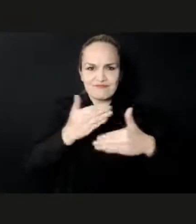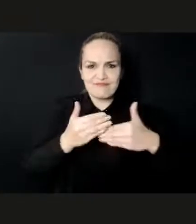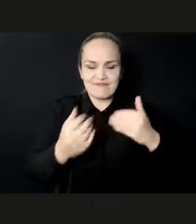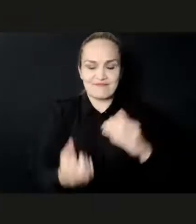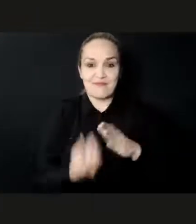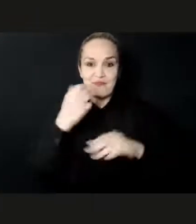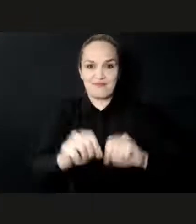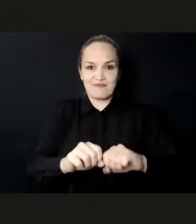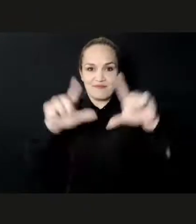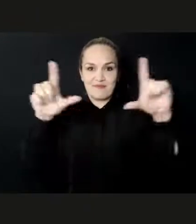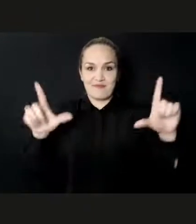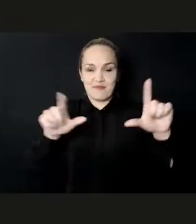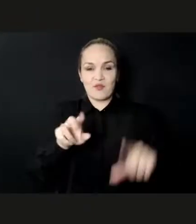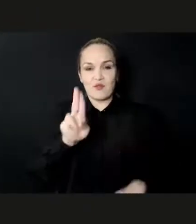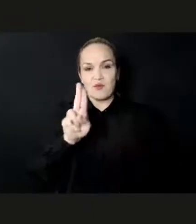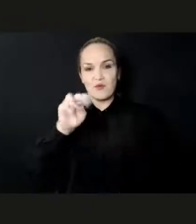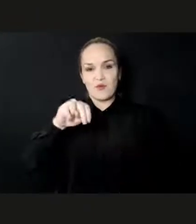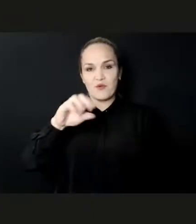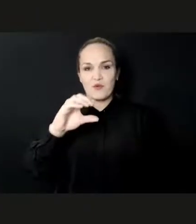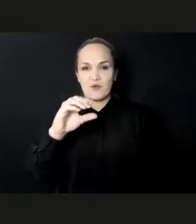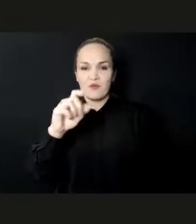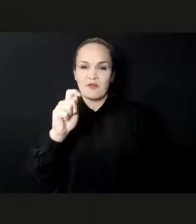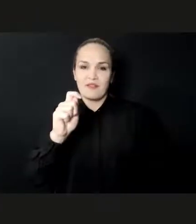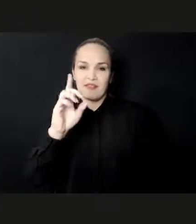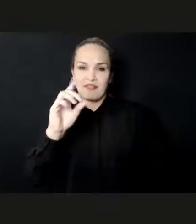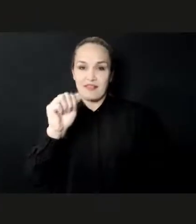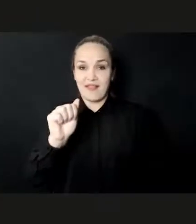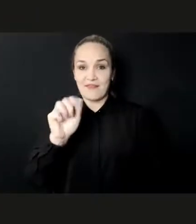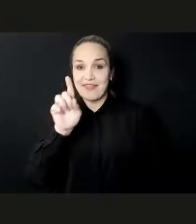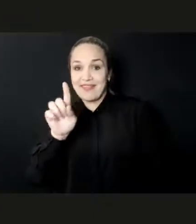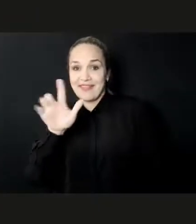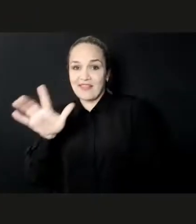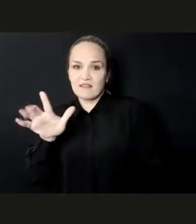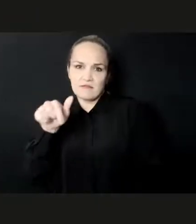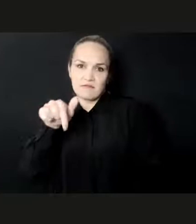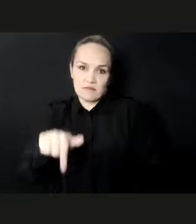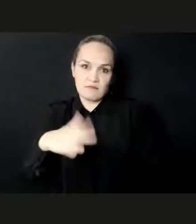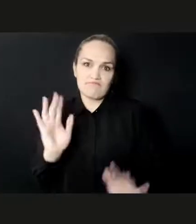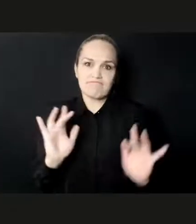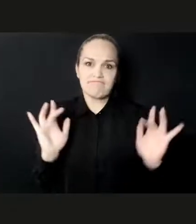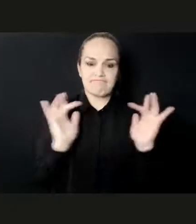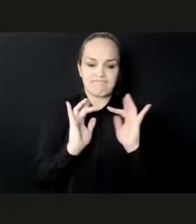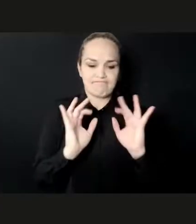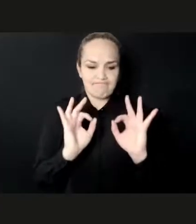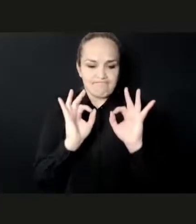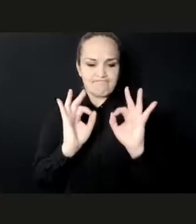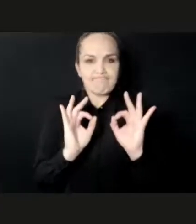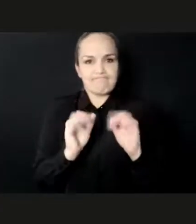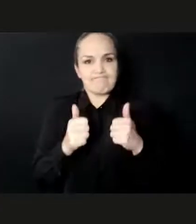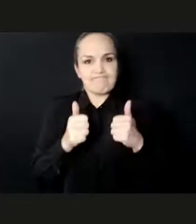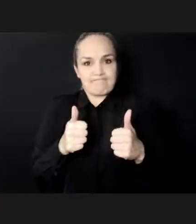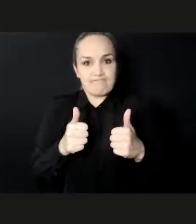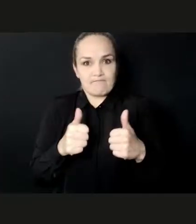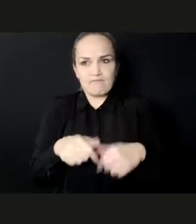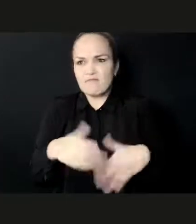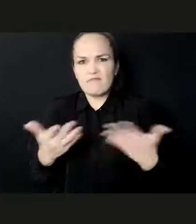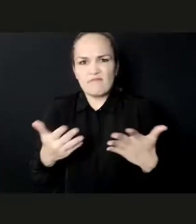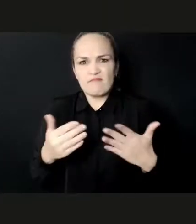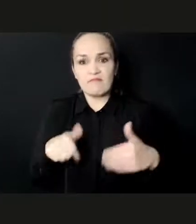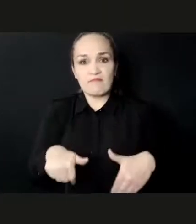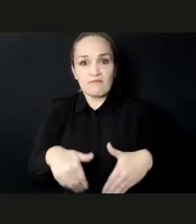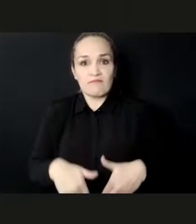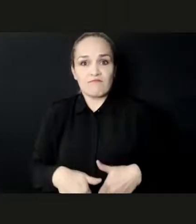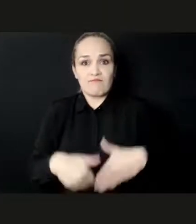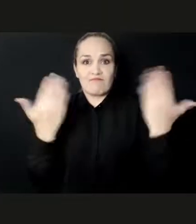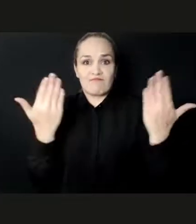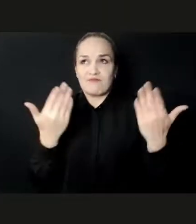timely moment, not only because we are currently celebrating the International Year of Creative Economy for Sustainable